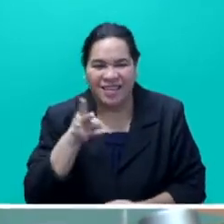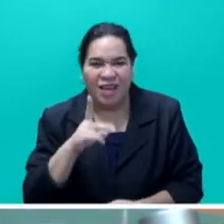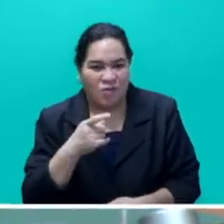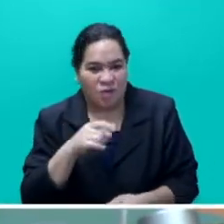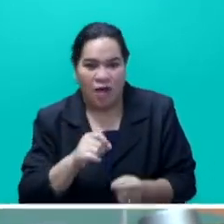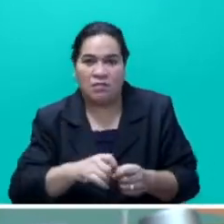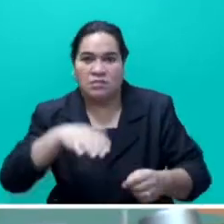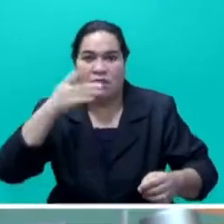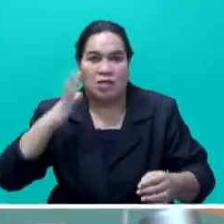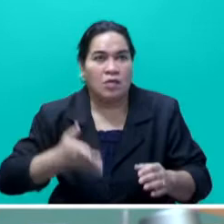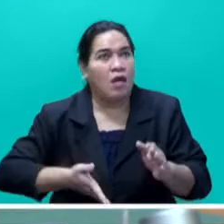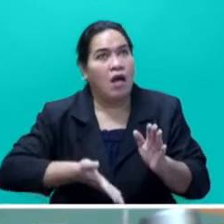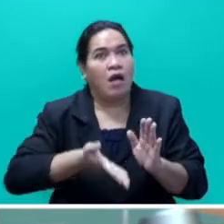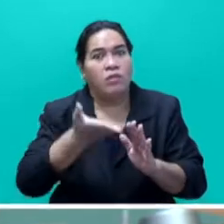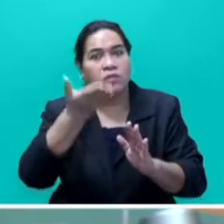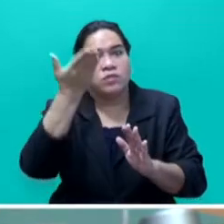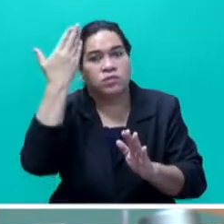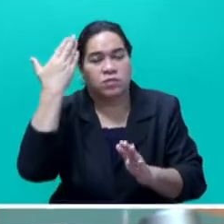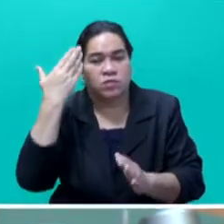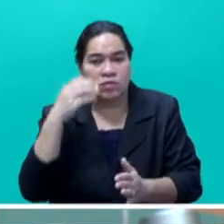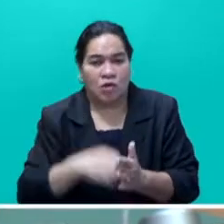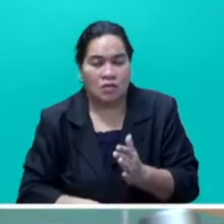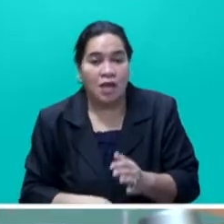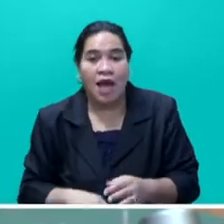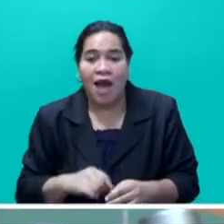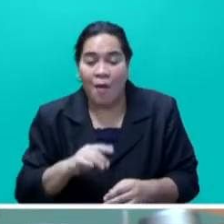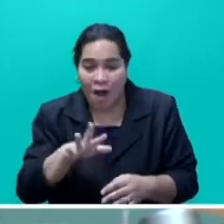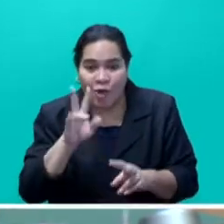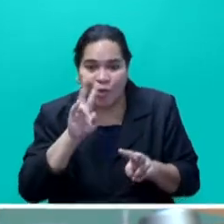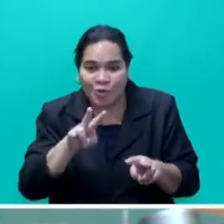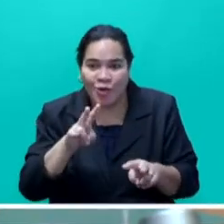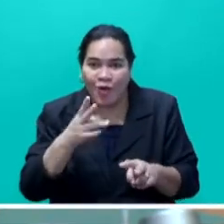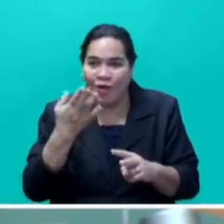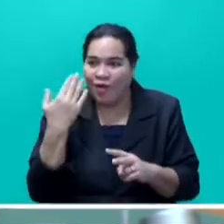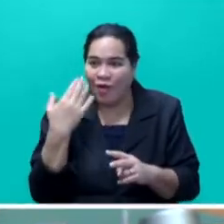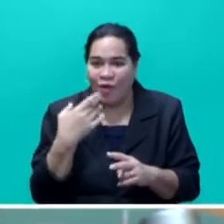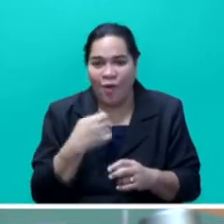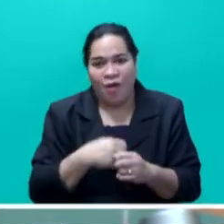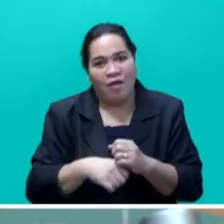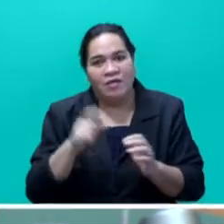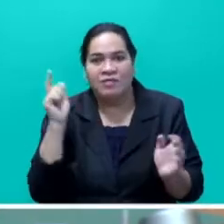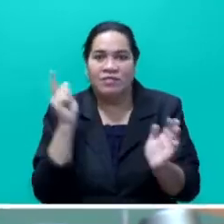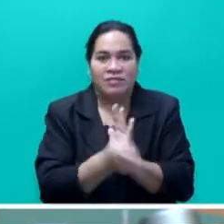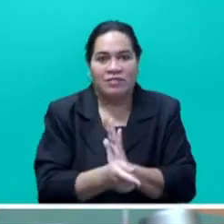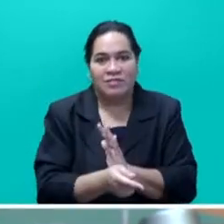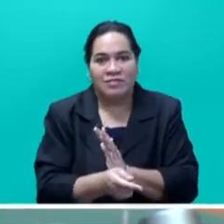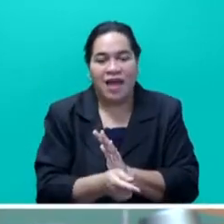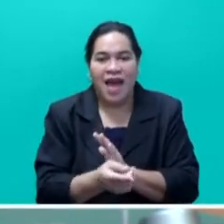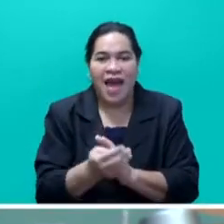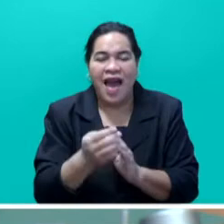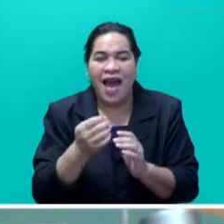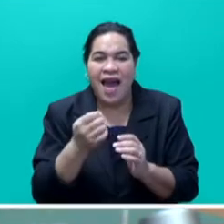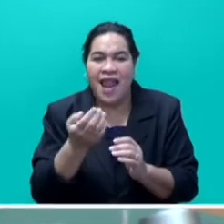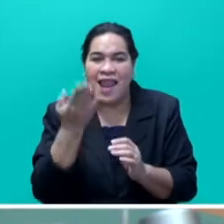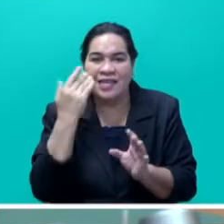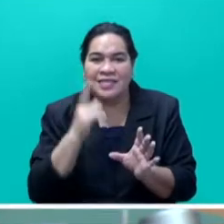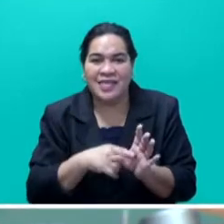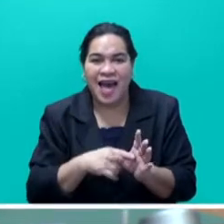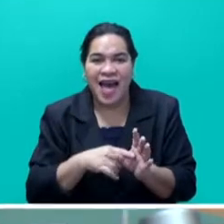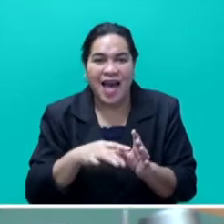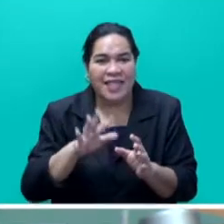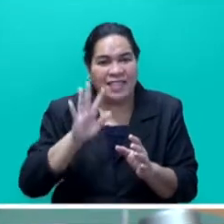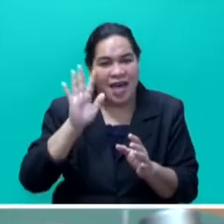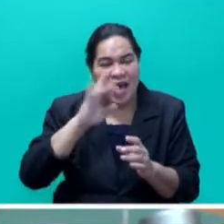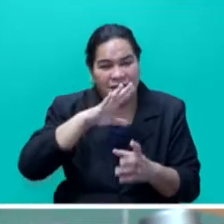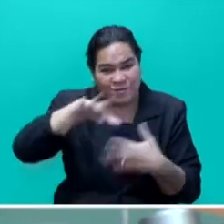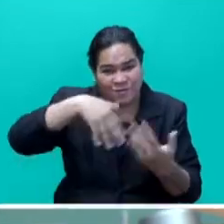seen, Mr Speaker Sayer, that we were able to very quickly normalize prices and supply after last year's YASA and ANA, and